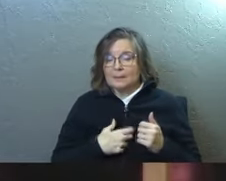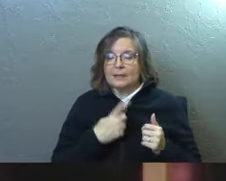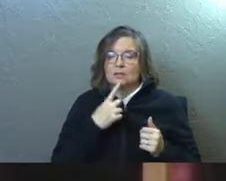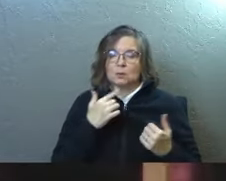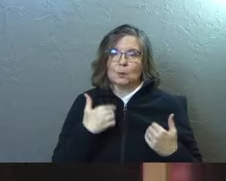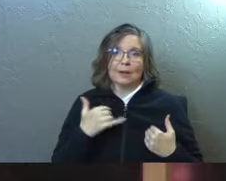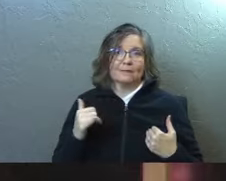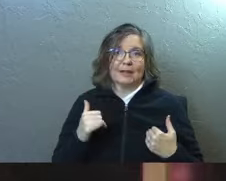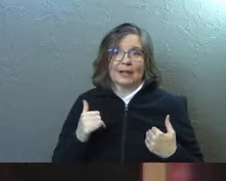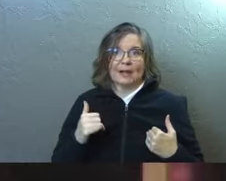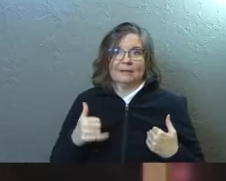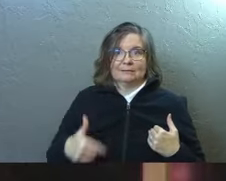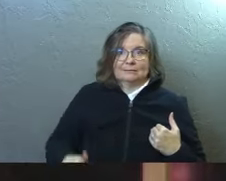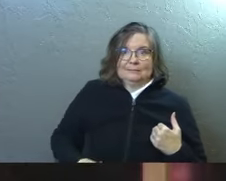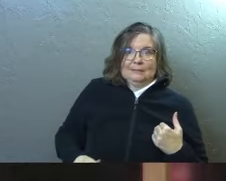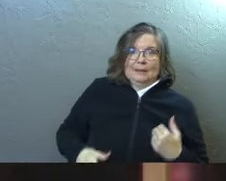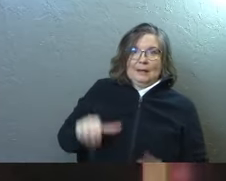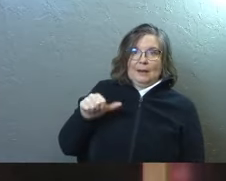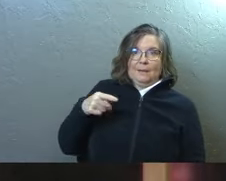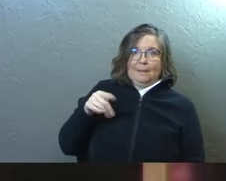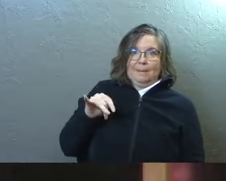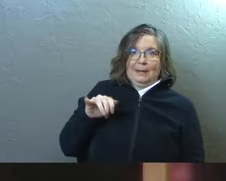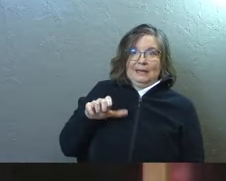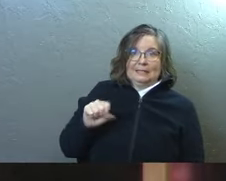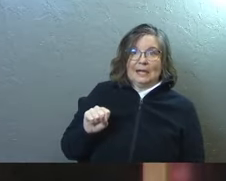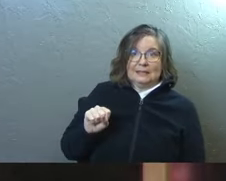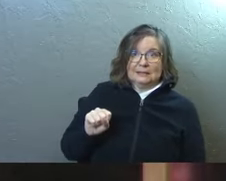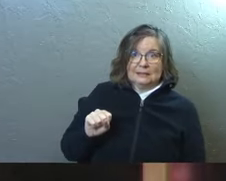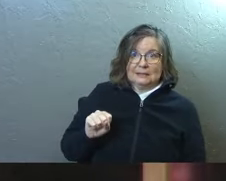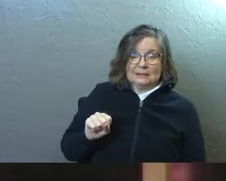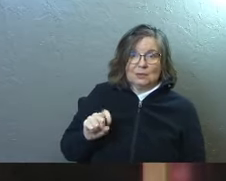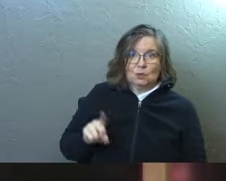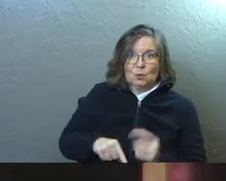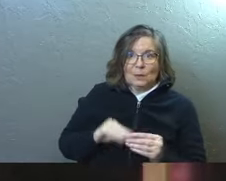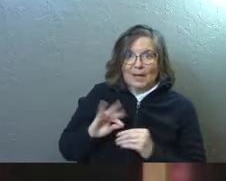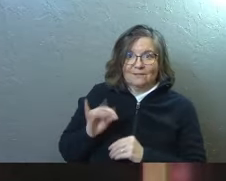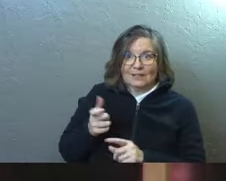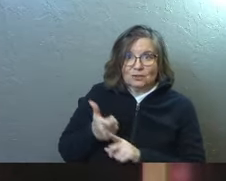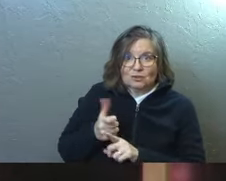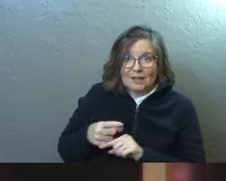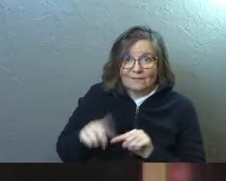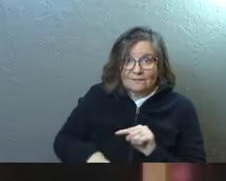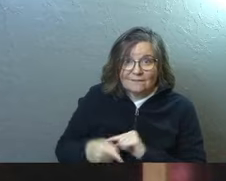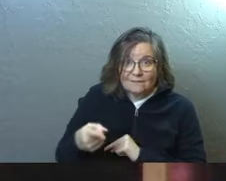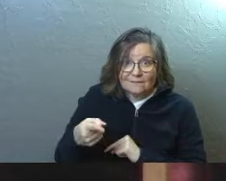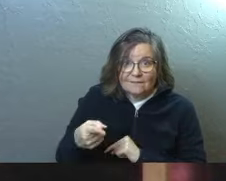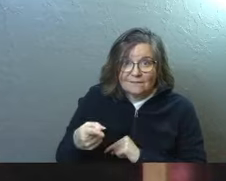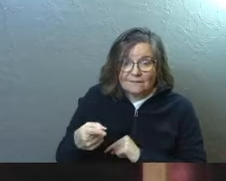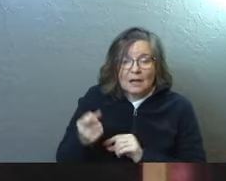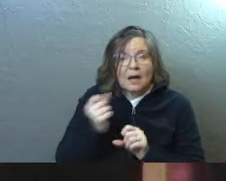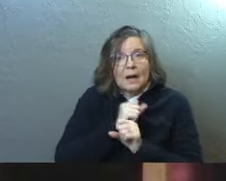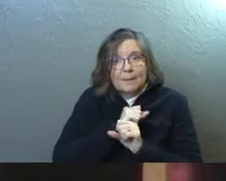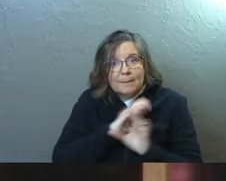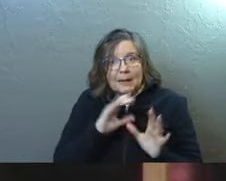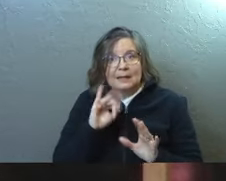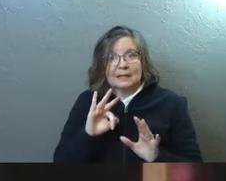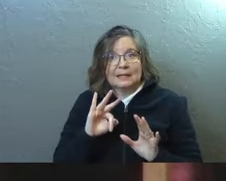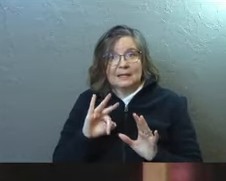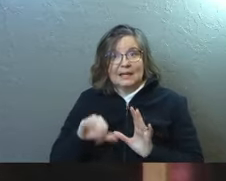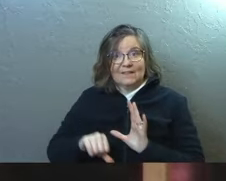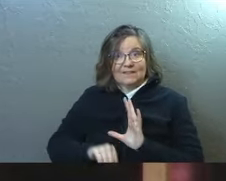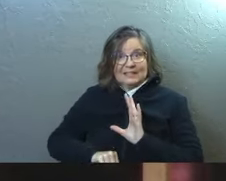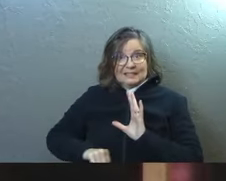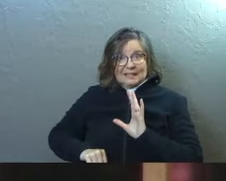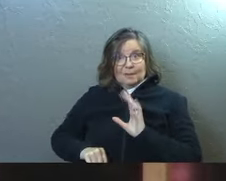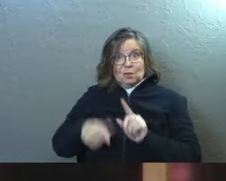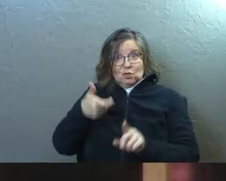Let's say you've got like appendicitis, for instance. You can't fix that on your own. Imagine if the scalpel